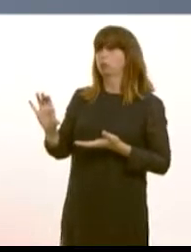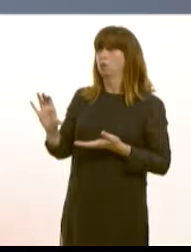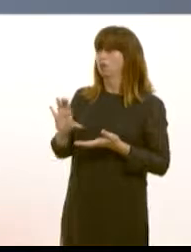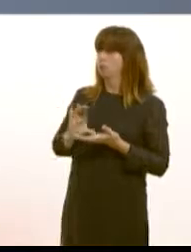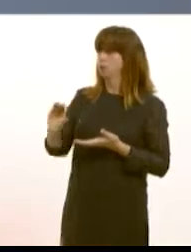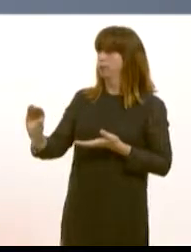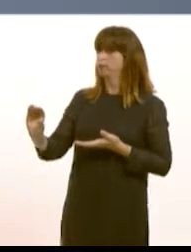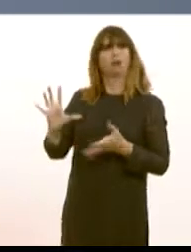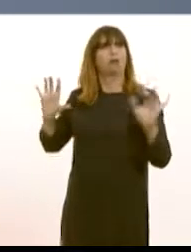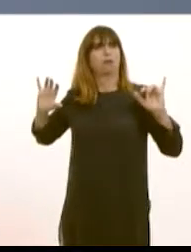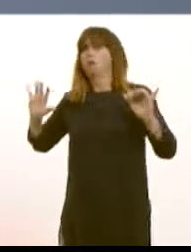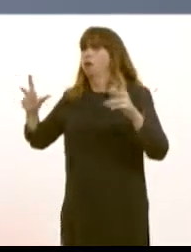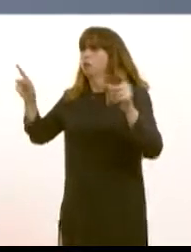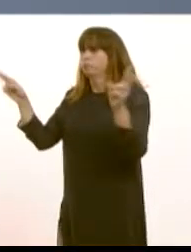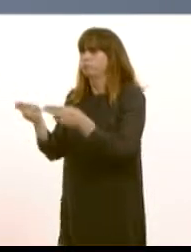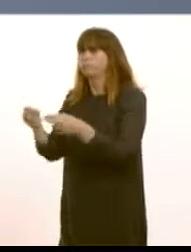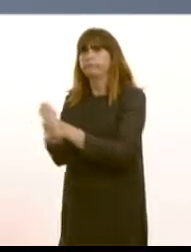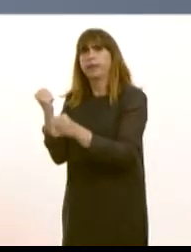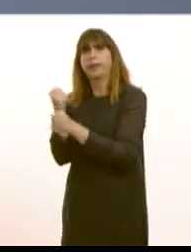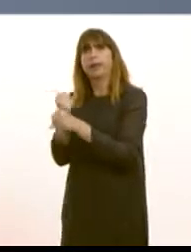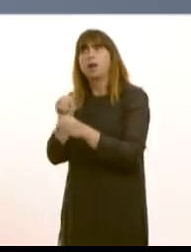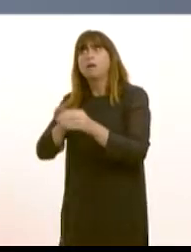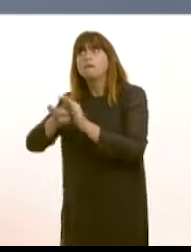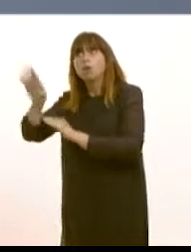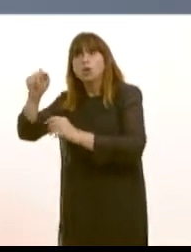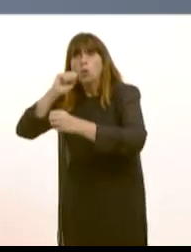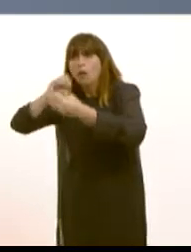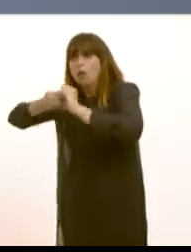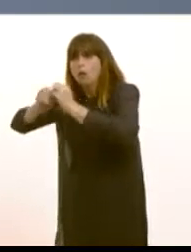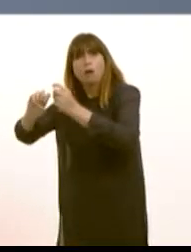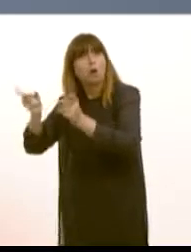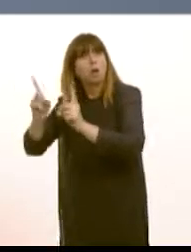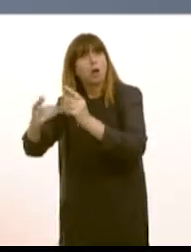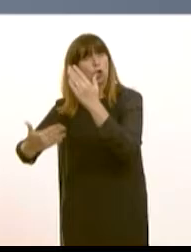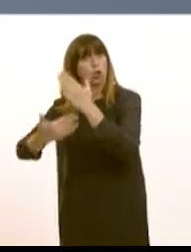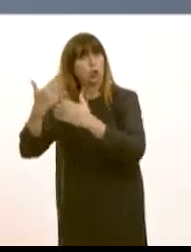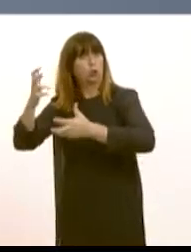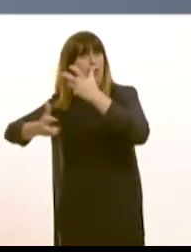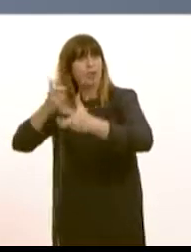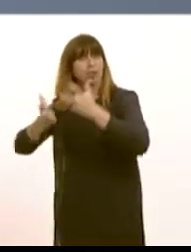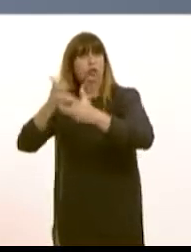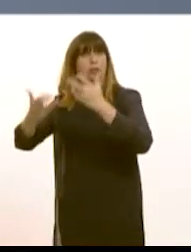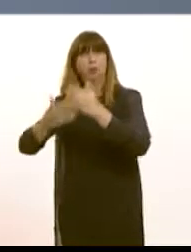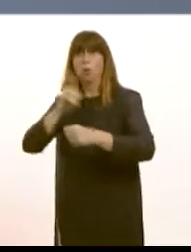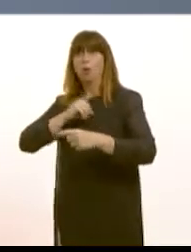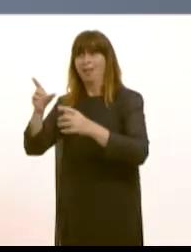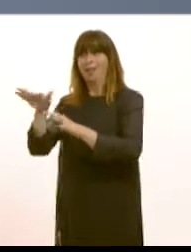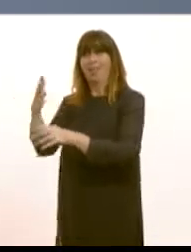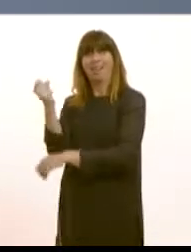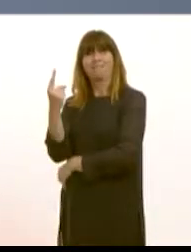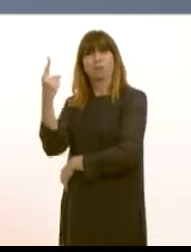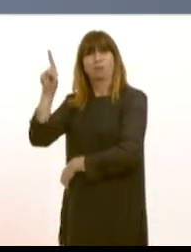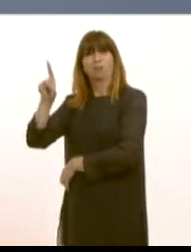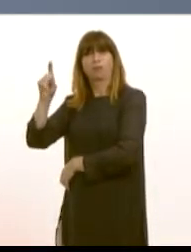also what new lines potentially could come to the plant to secure the 1850 jobs that are